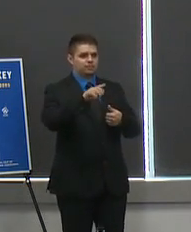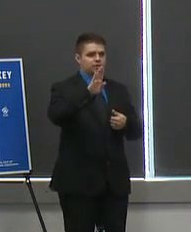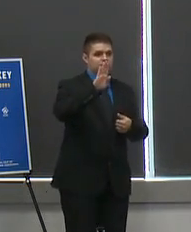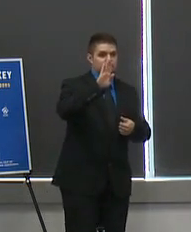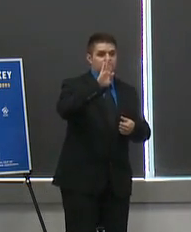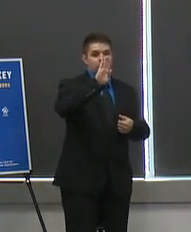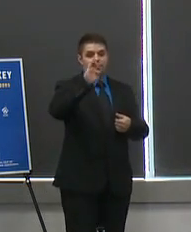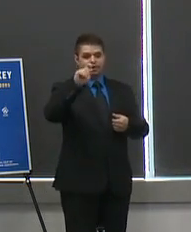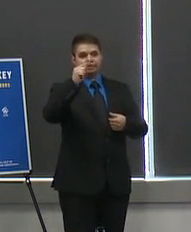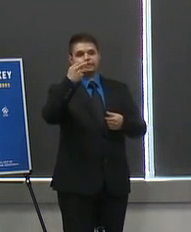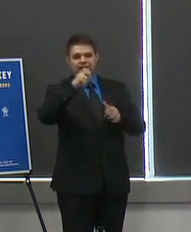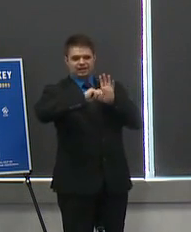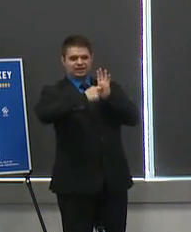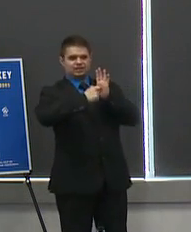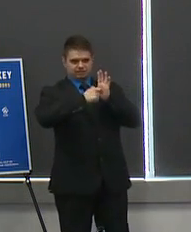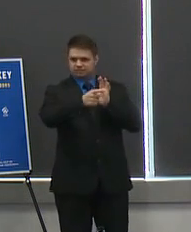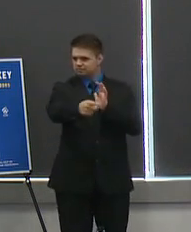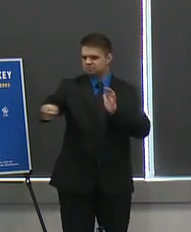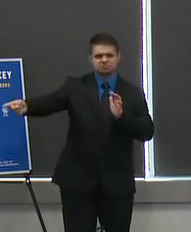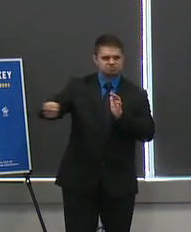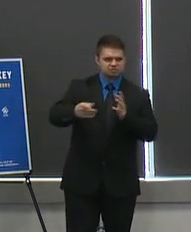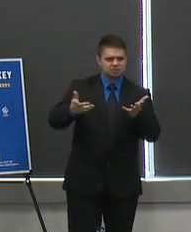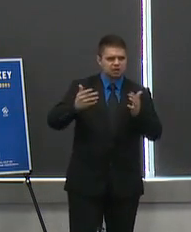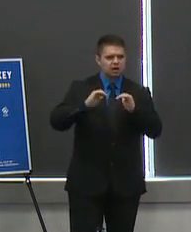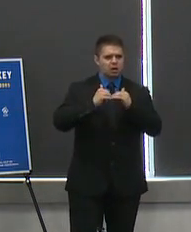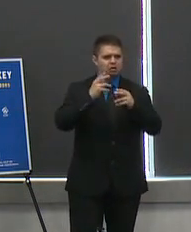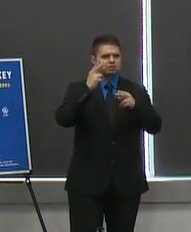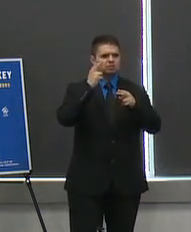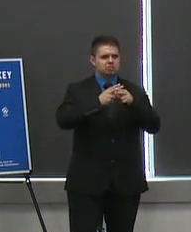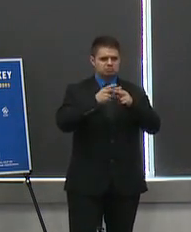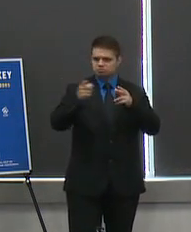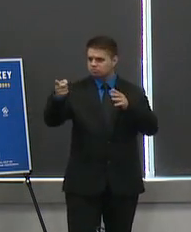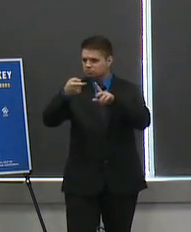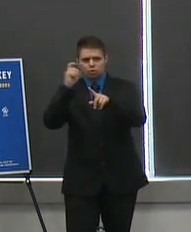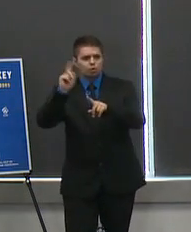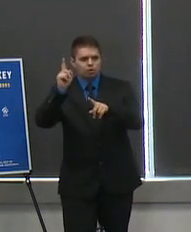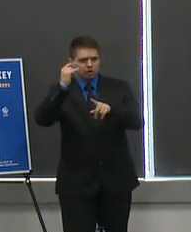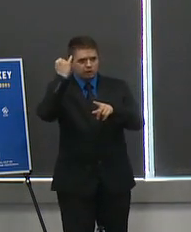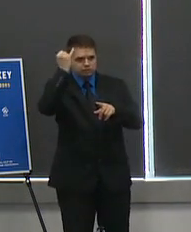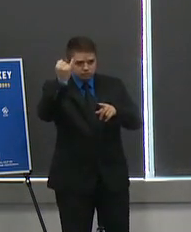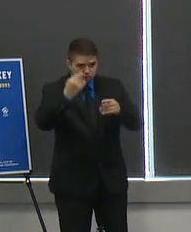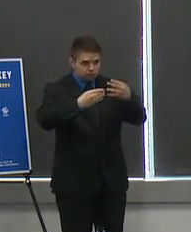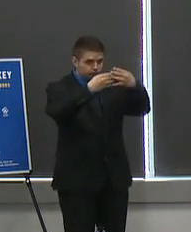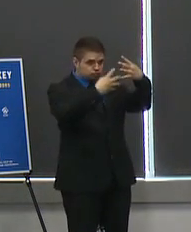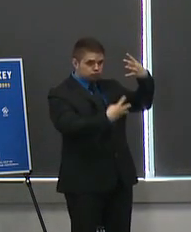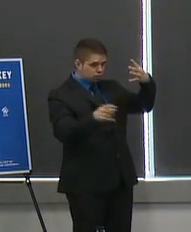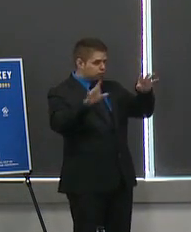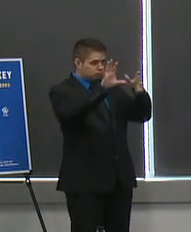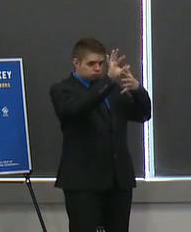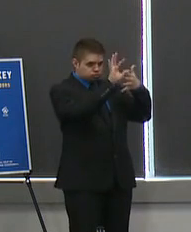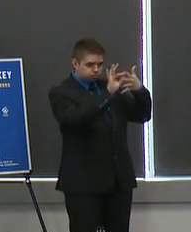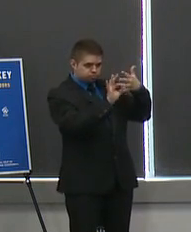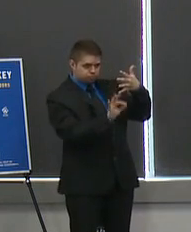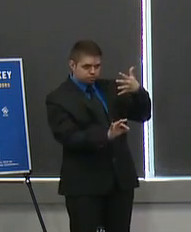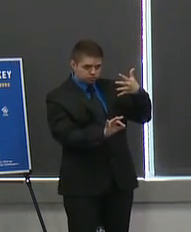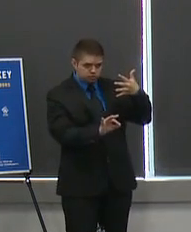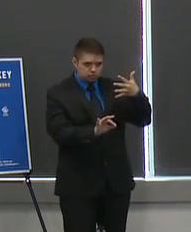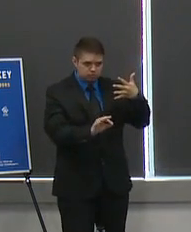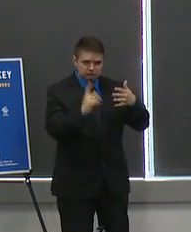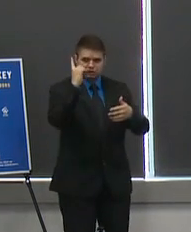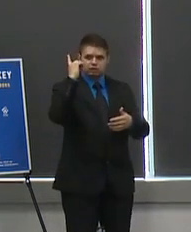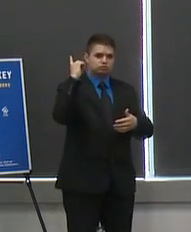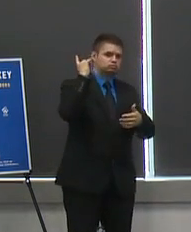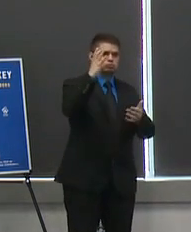names being chosen from are like are these from voter rolls or something like that and are we talking about 100 000 people actually getting